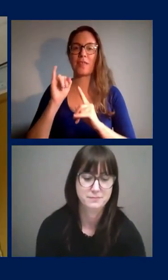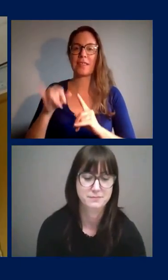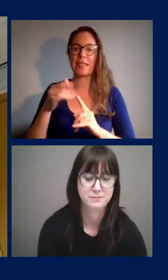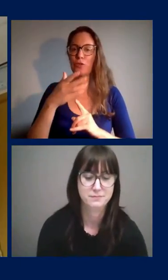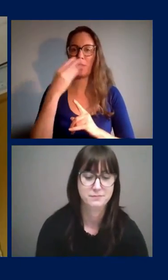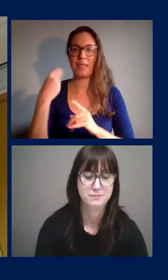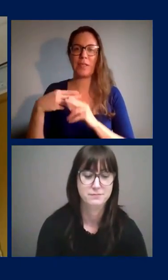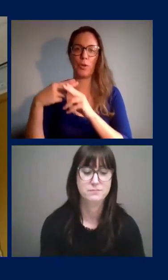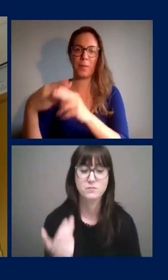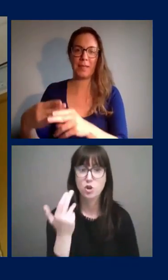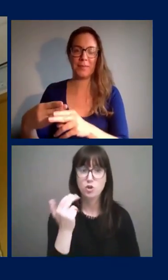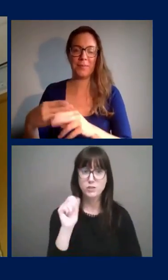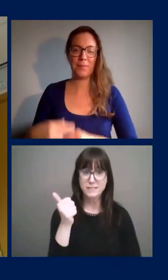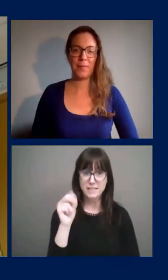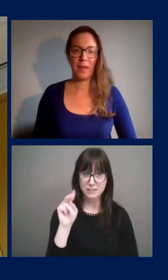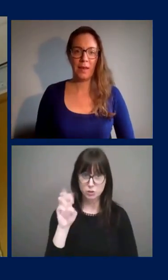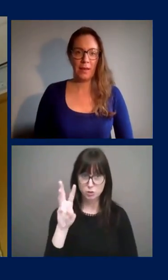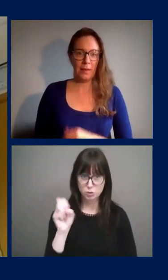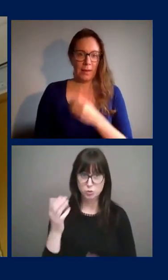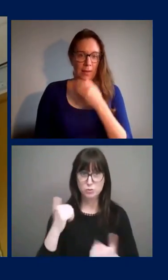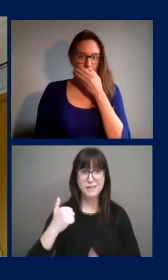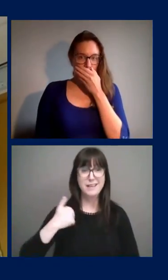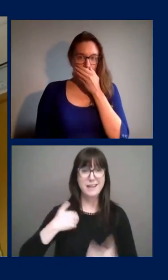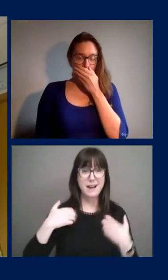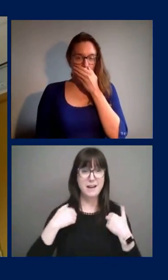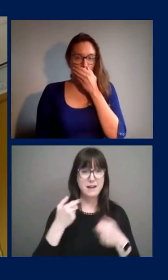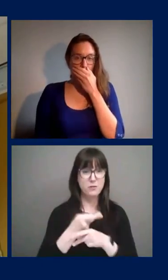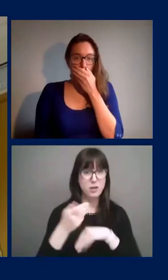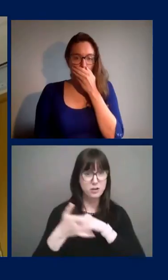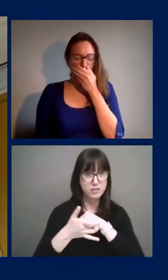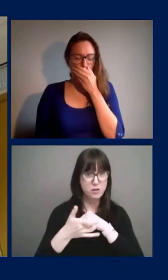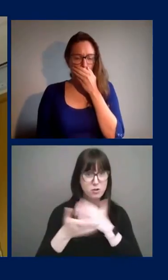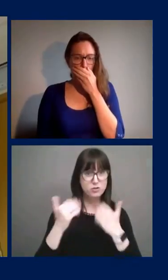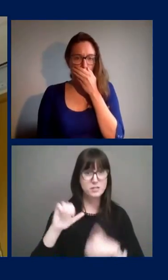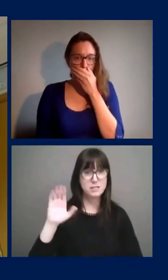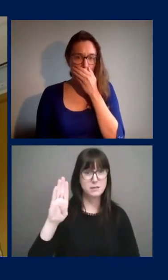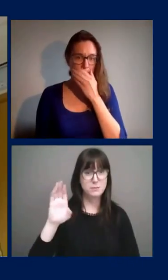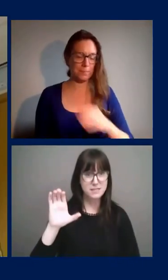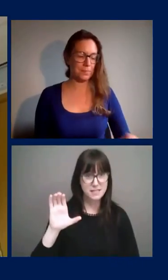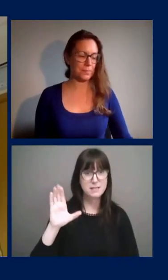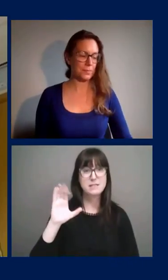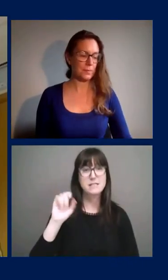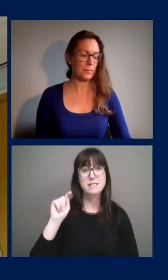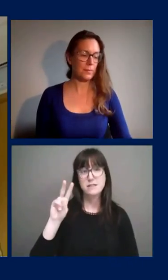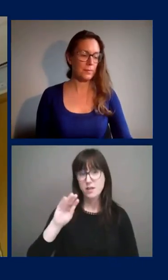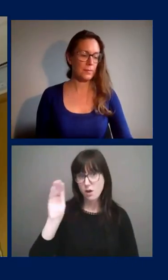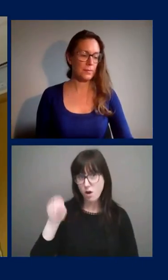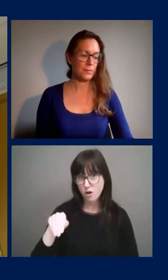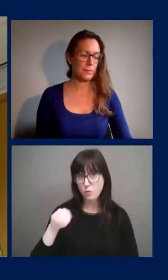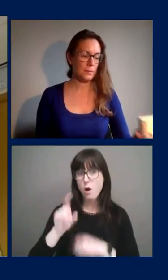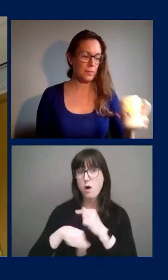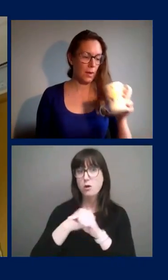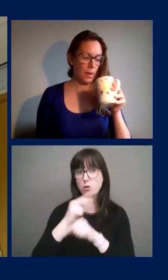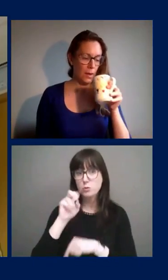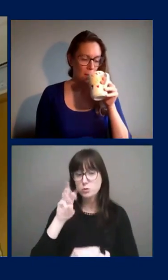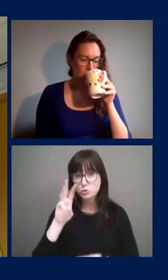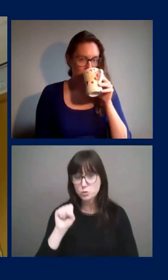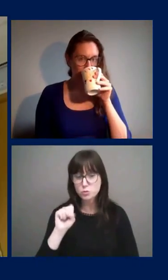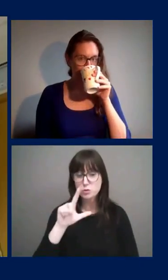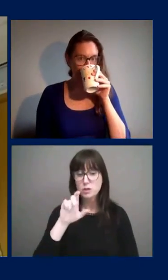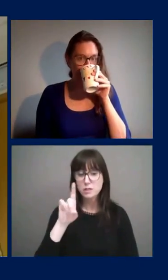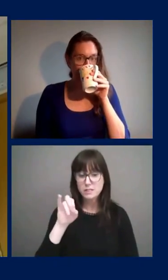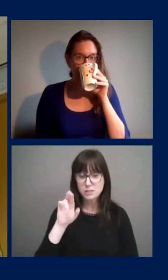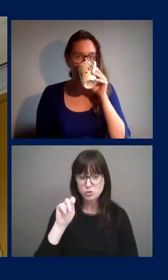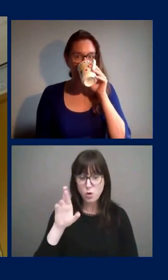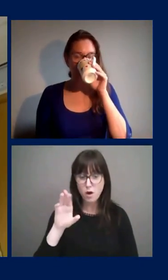1310 News, Canadian Healthcare Technology, CBC, DTV Ottawa, Global News, Le Doigt, Ontario